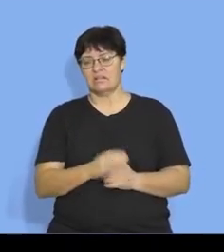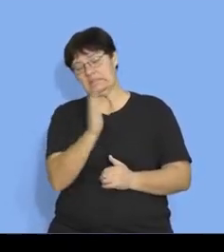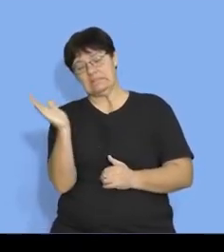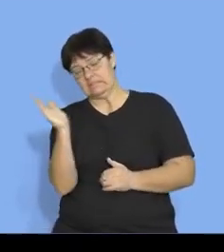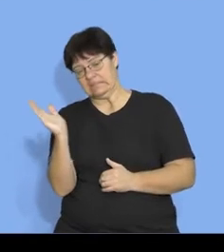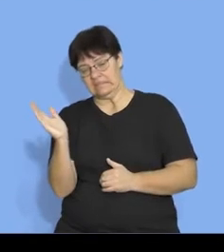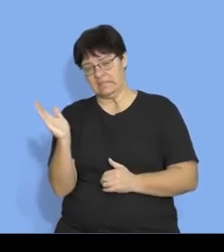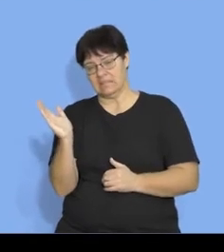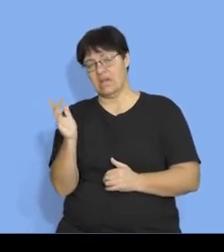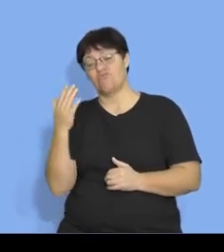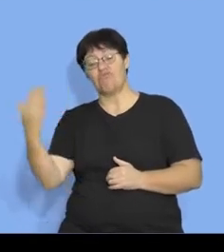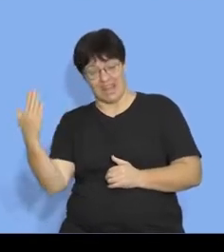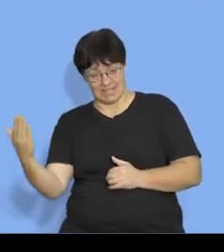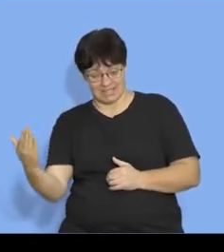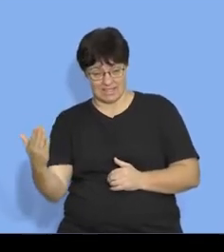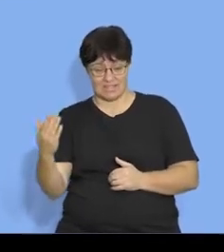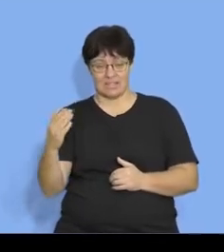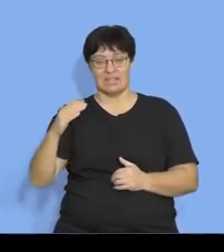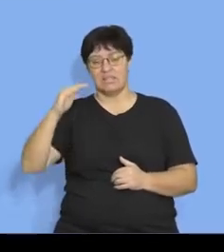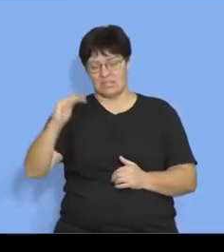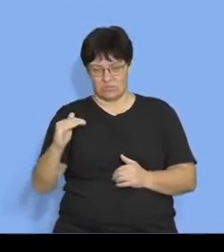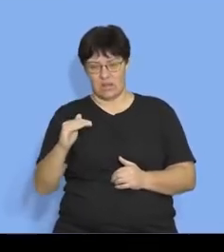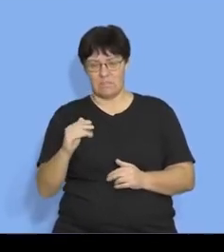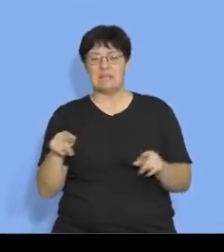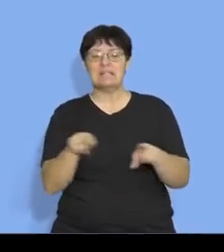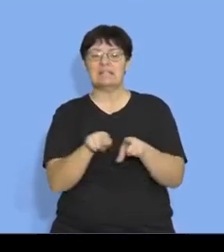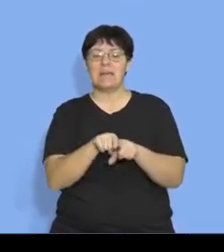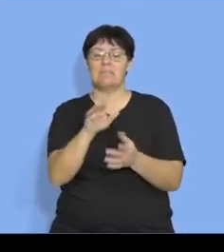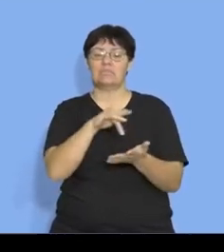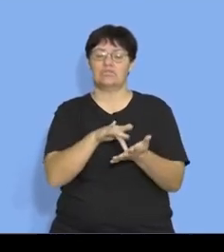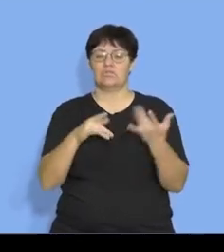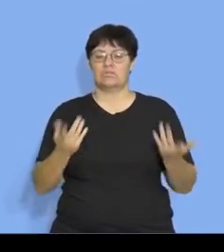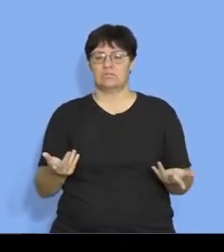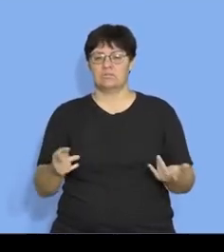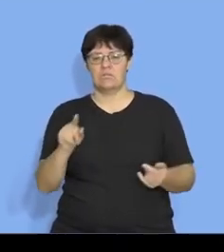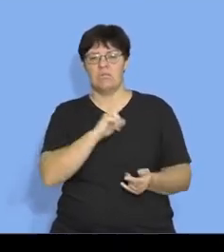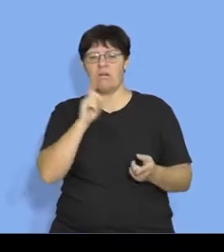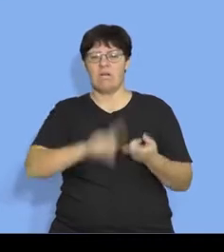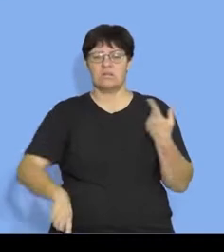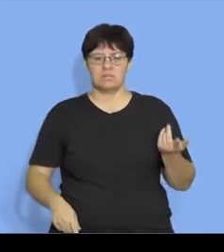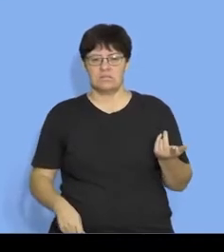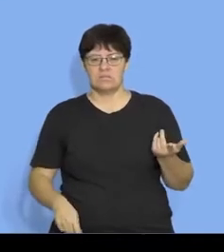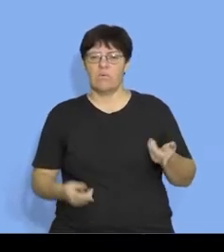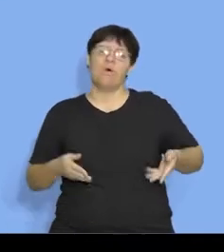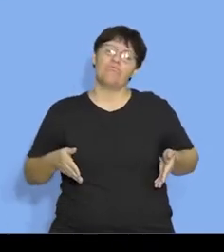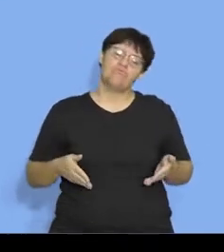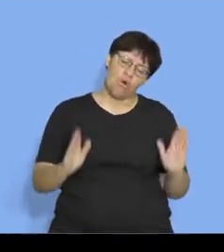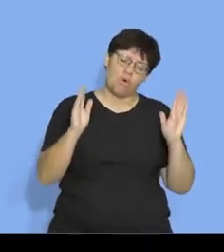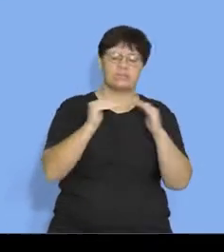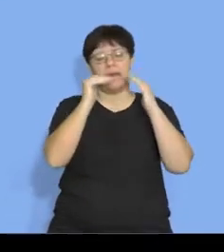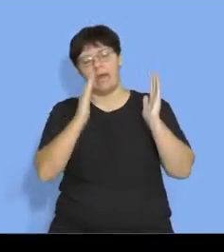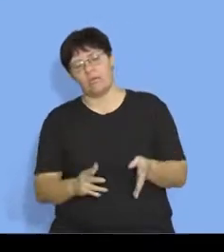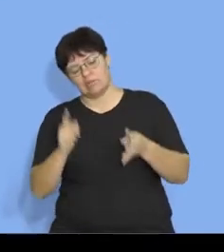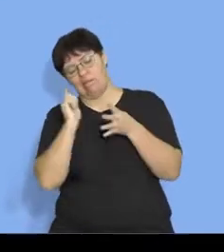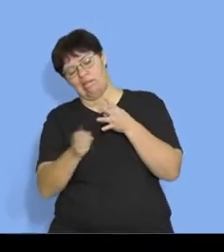slightly to the right down and she would have ended up in the same position why can't i do that because there are roads